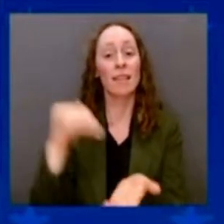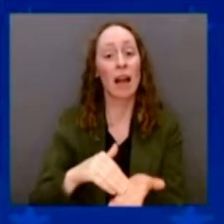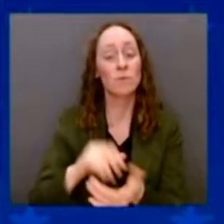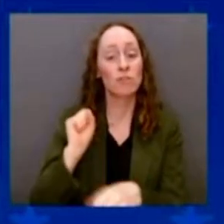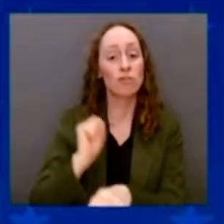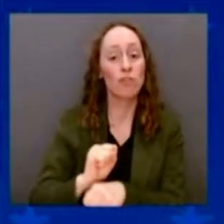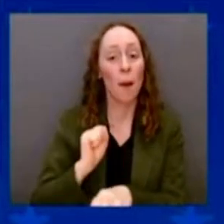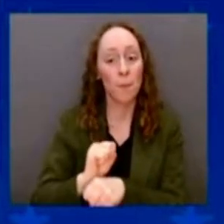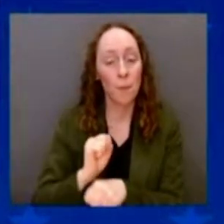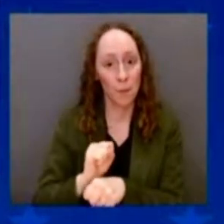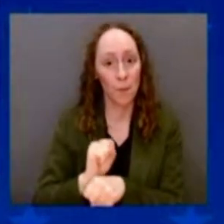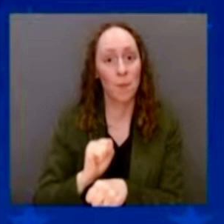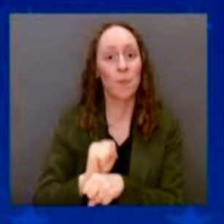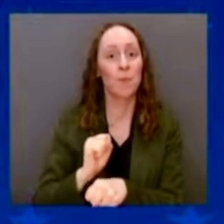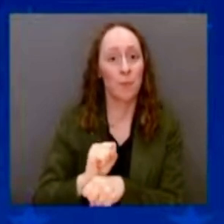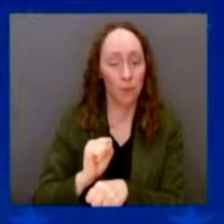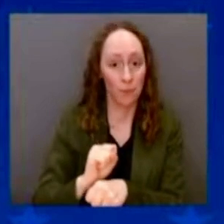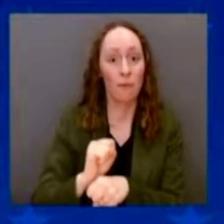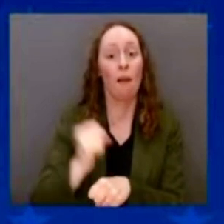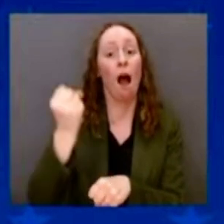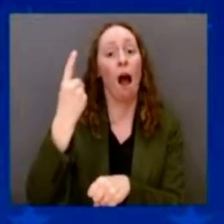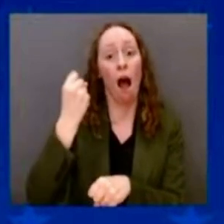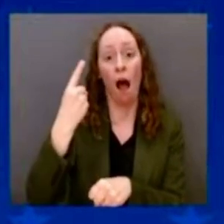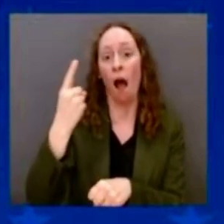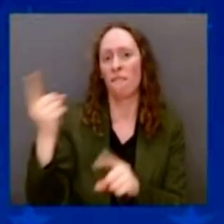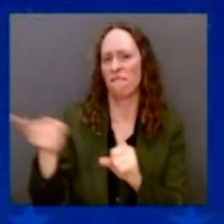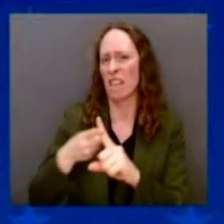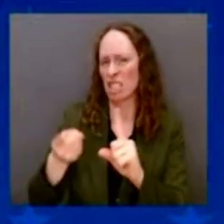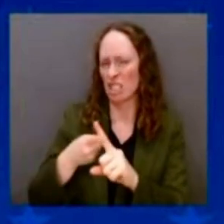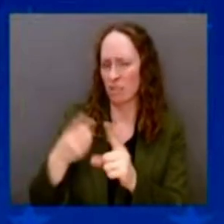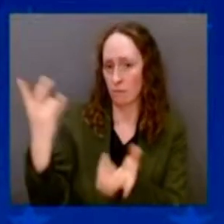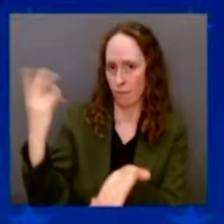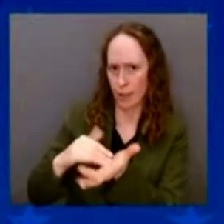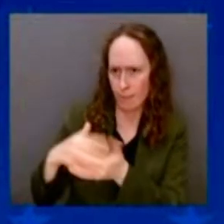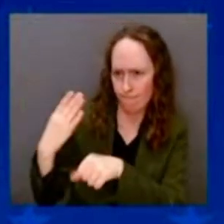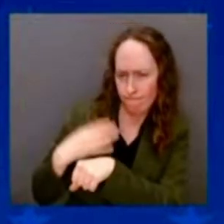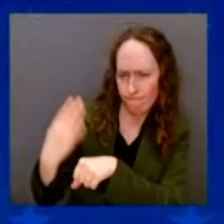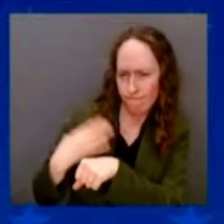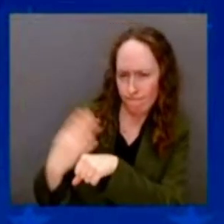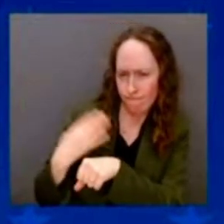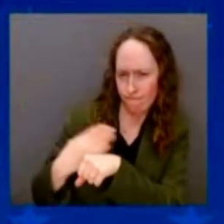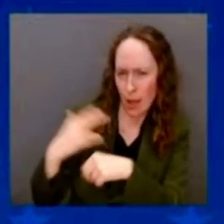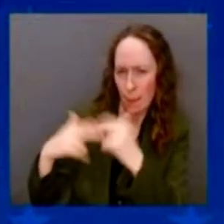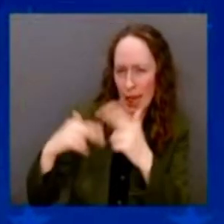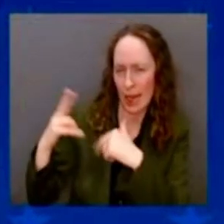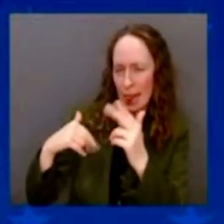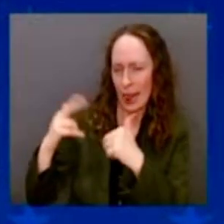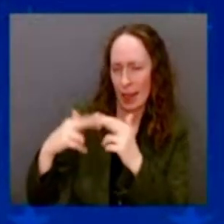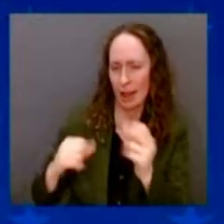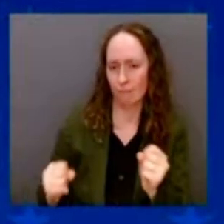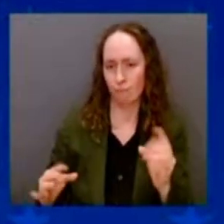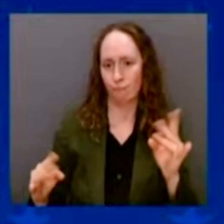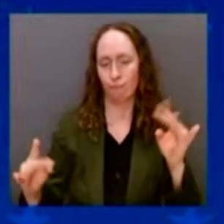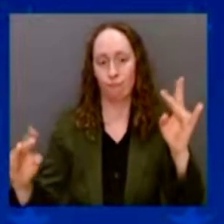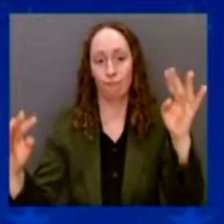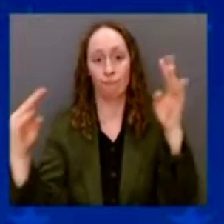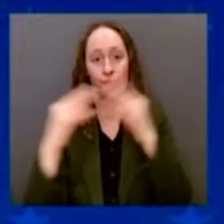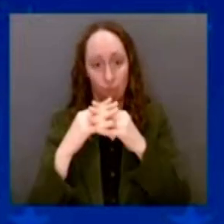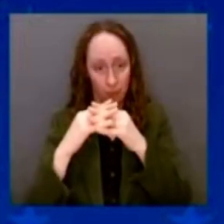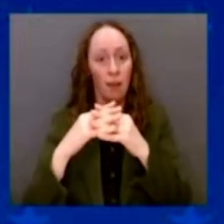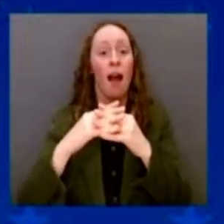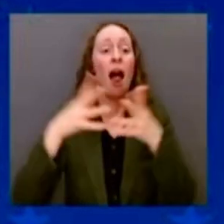jobs. And the rest are going to be jobs working in those factories. You know what's going to happen, those — working in those factories?